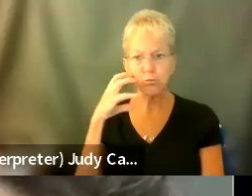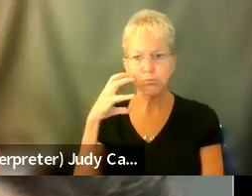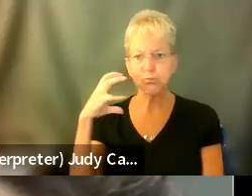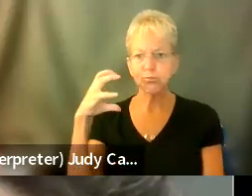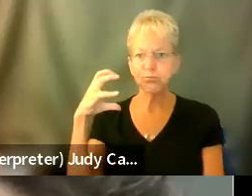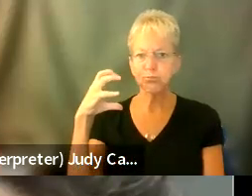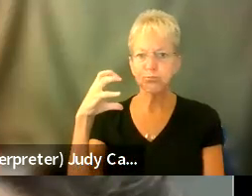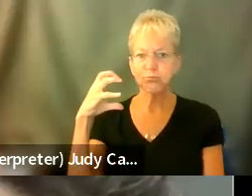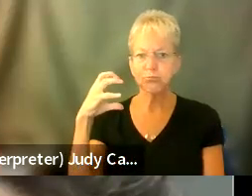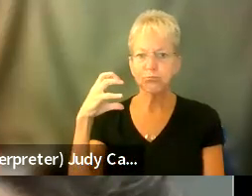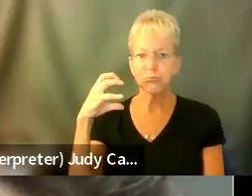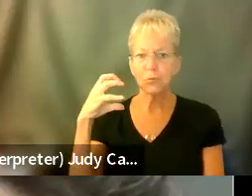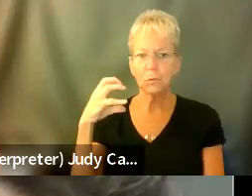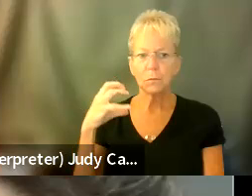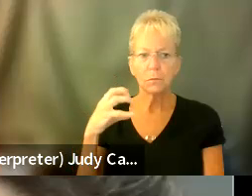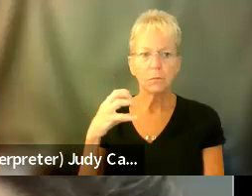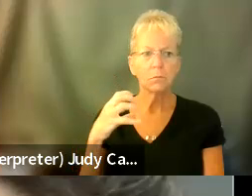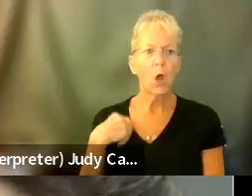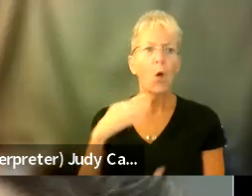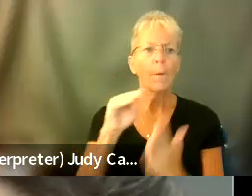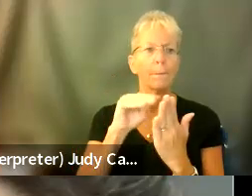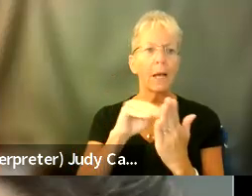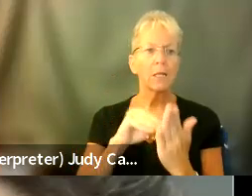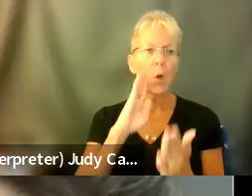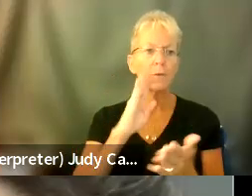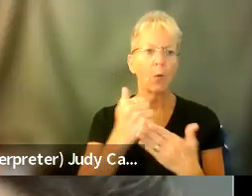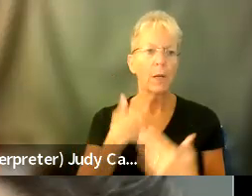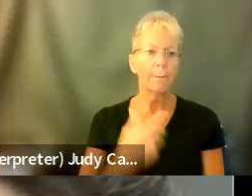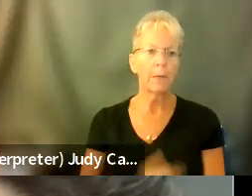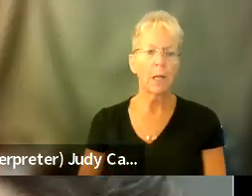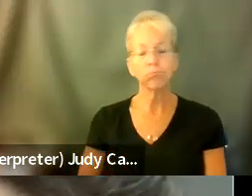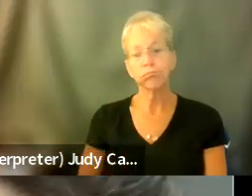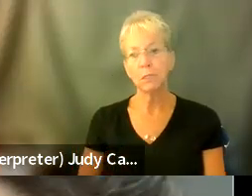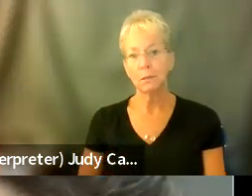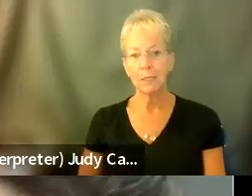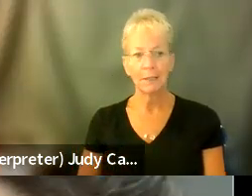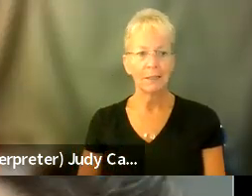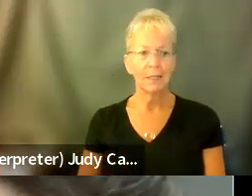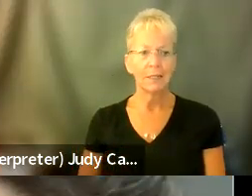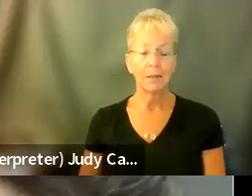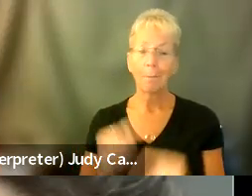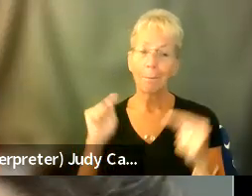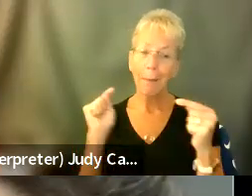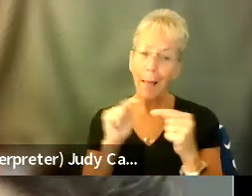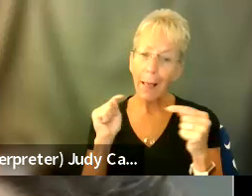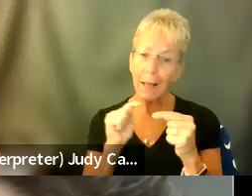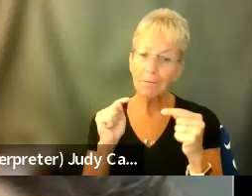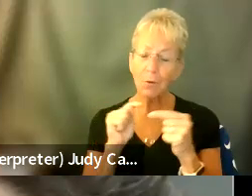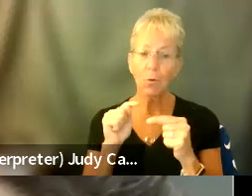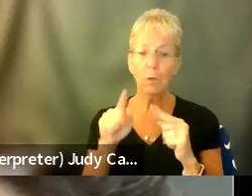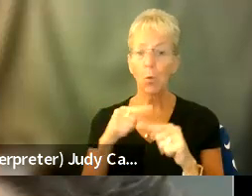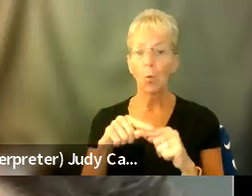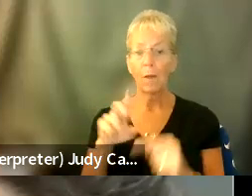Um, oh, here's all my notes. That would have been helpful. It was very painful, but as soon as they